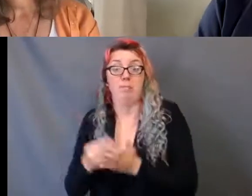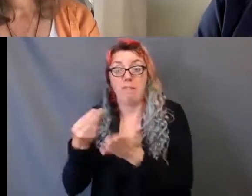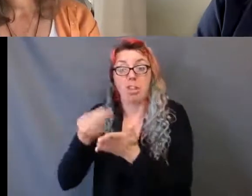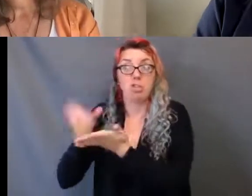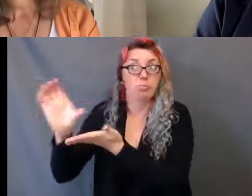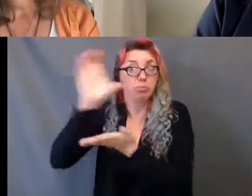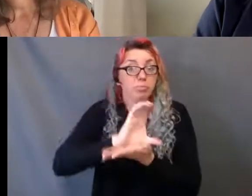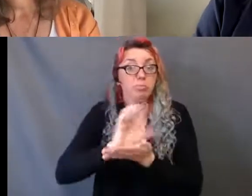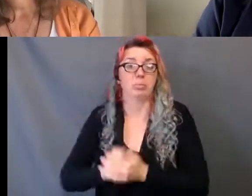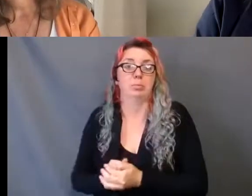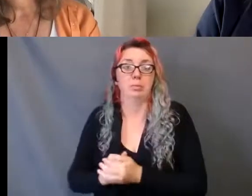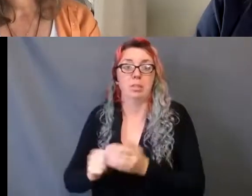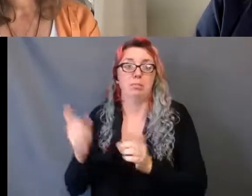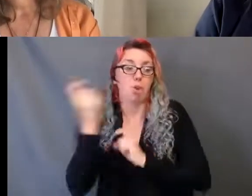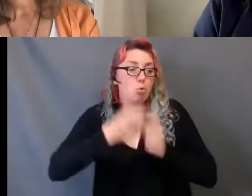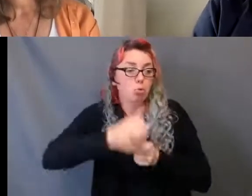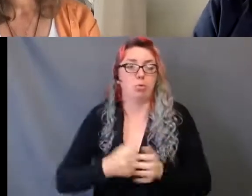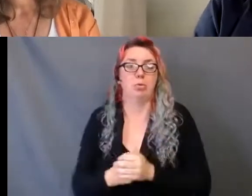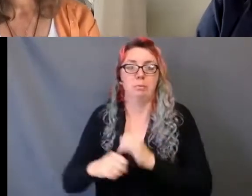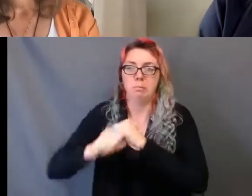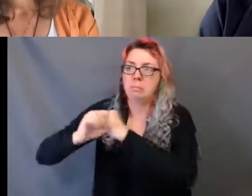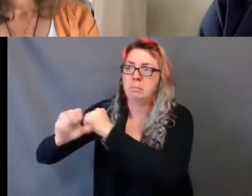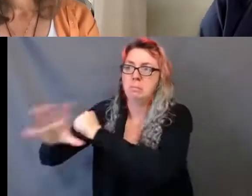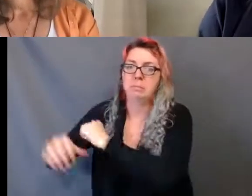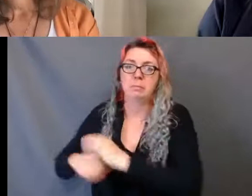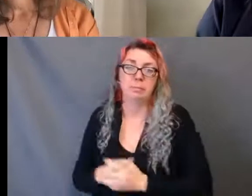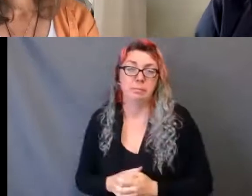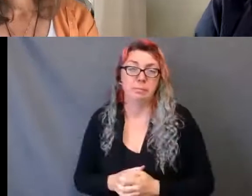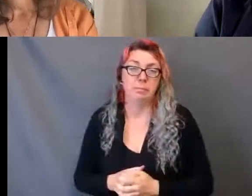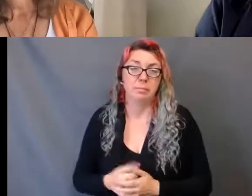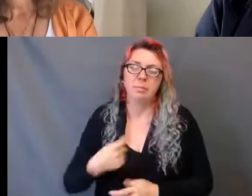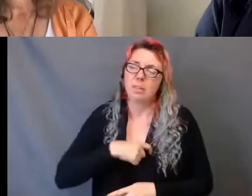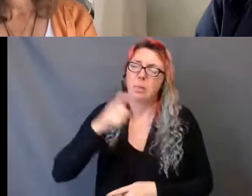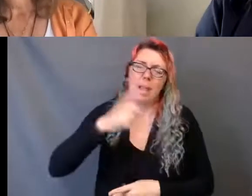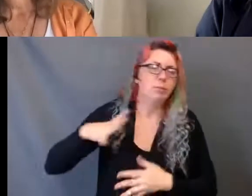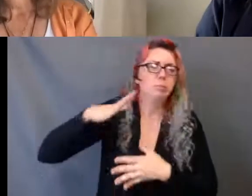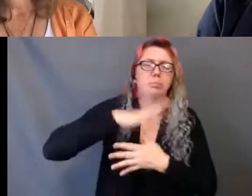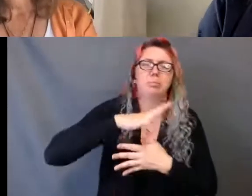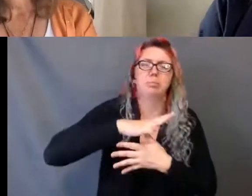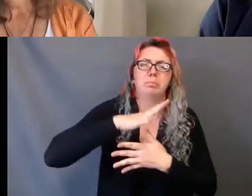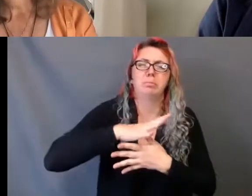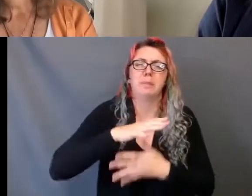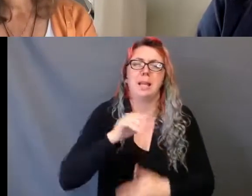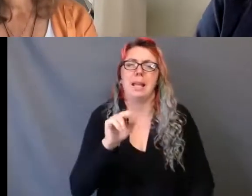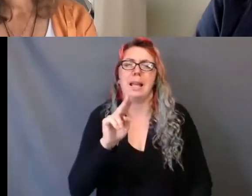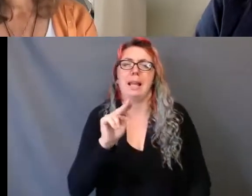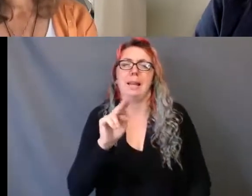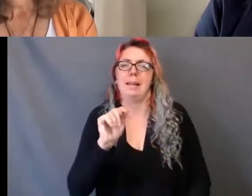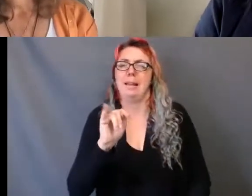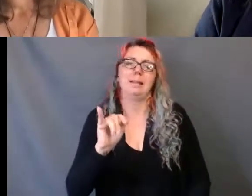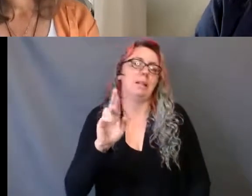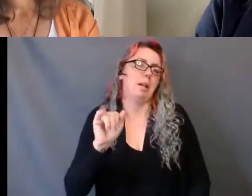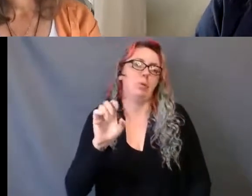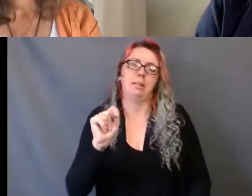be anti-racist, to be gender inclusive, to be truly accessible. Theatre must think outside